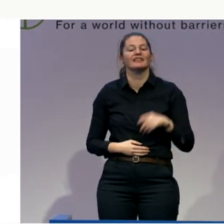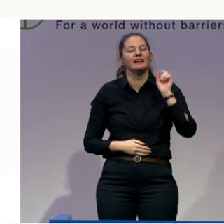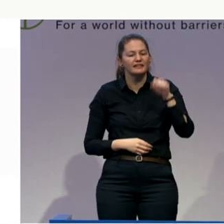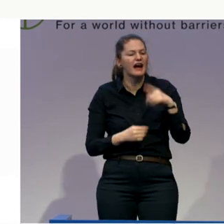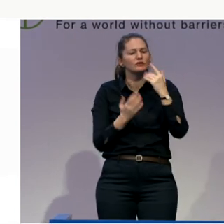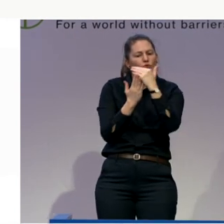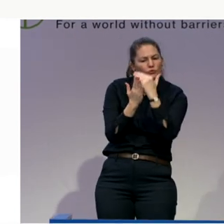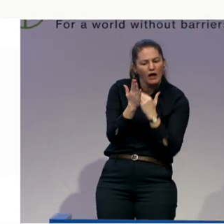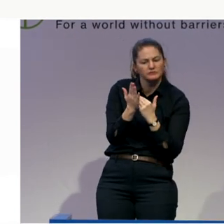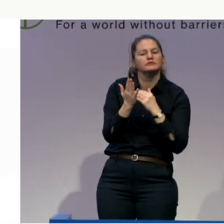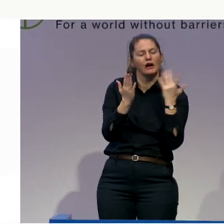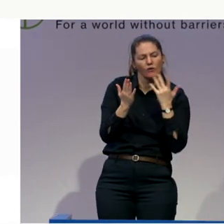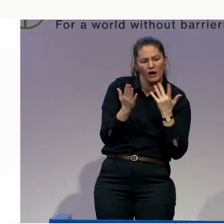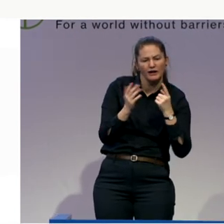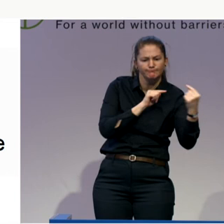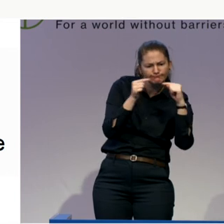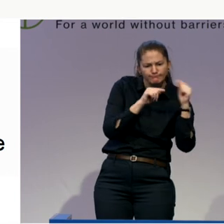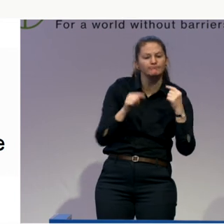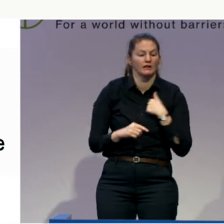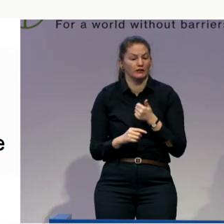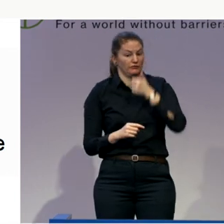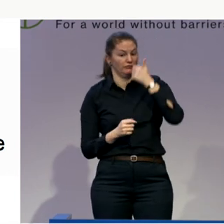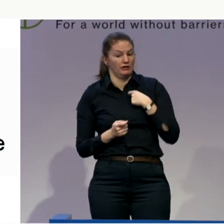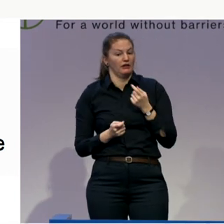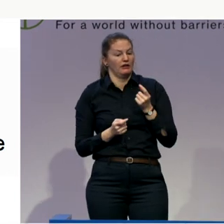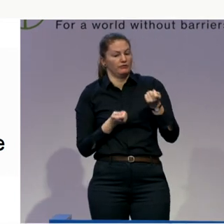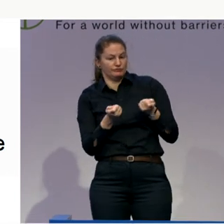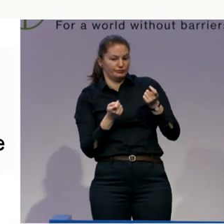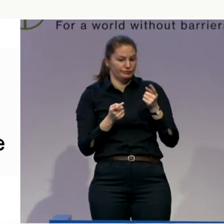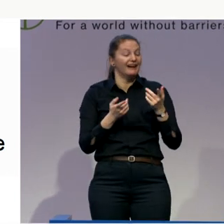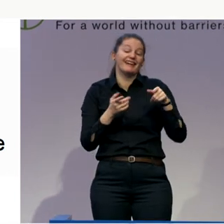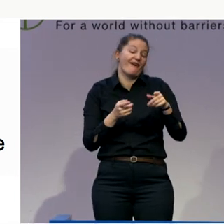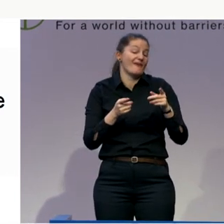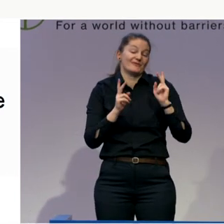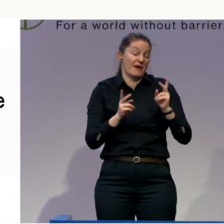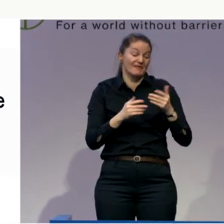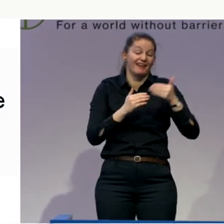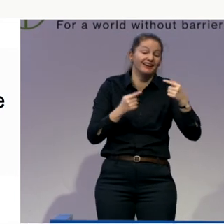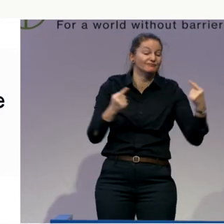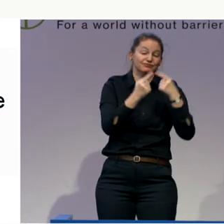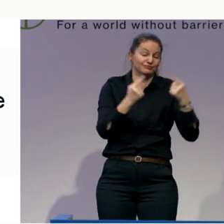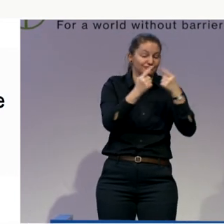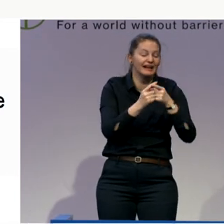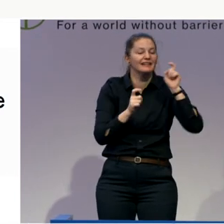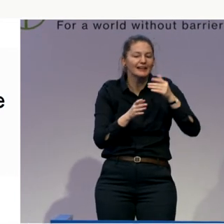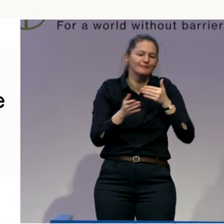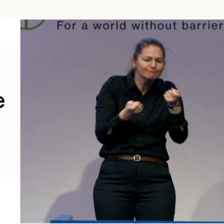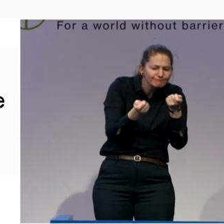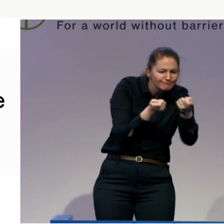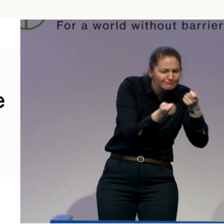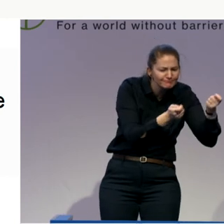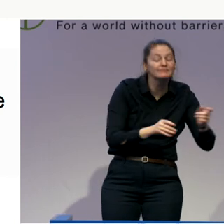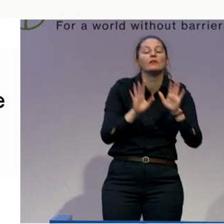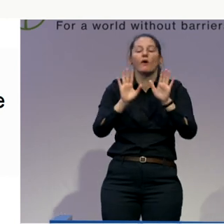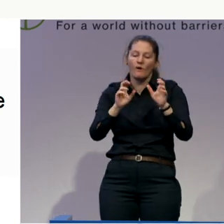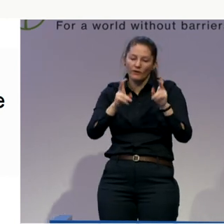those sorts of practical conflicts. How do you deal with that? Probation period. Clarity of instruction.